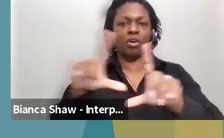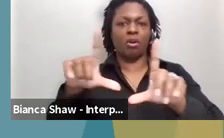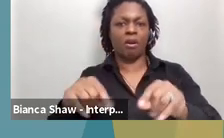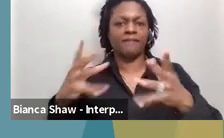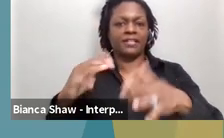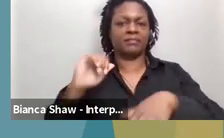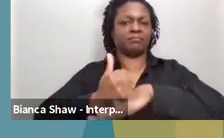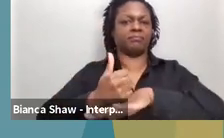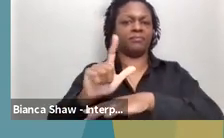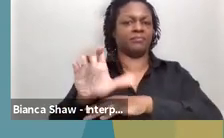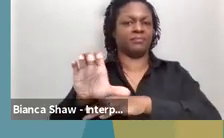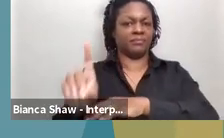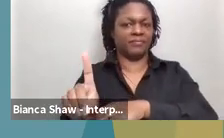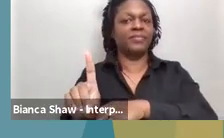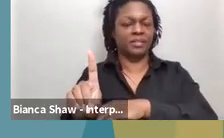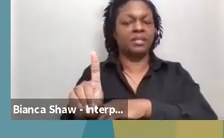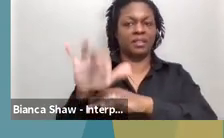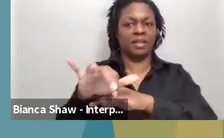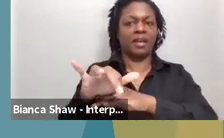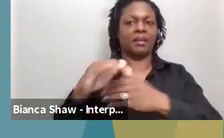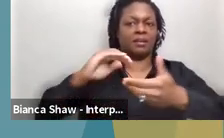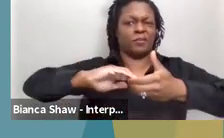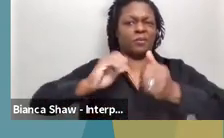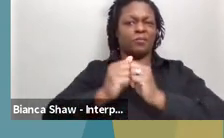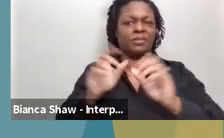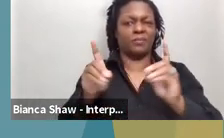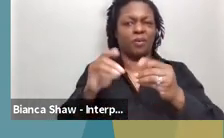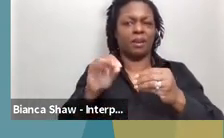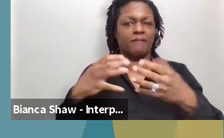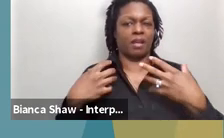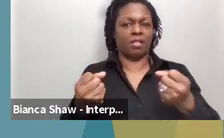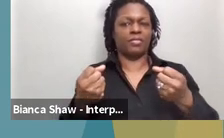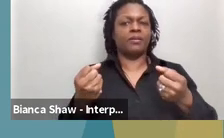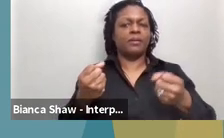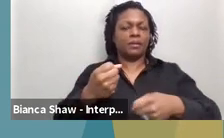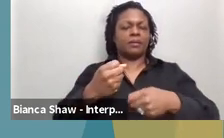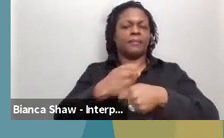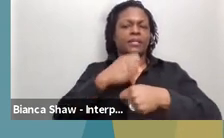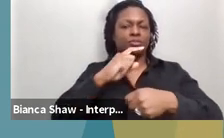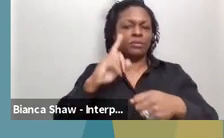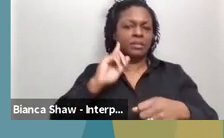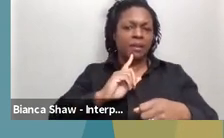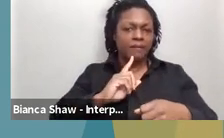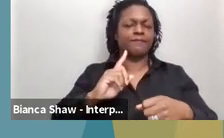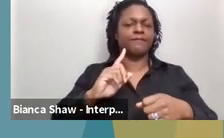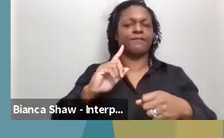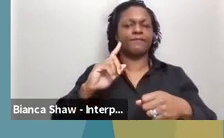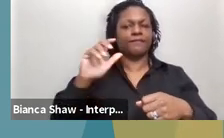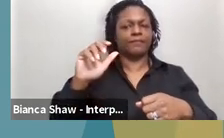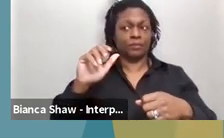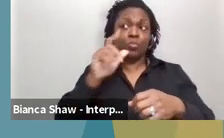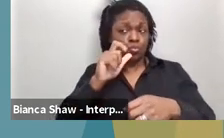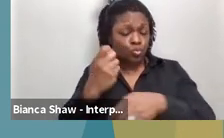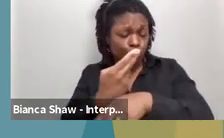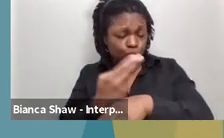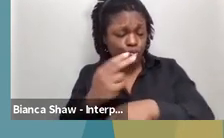communication card was in collaboration with Department of Health, um, for, uh, Deaf, uh, ASL users mainly to